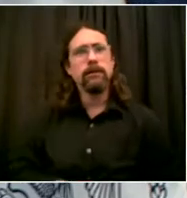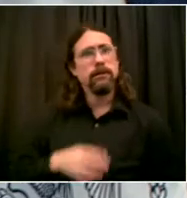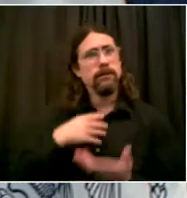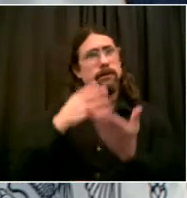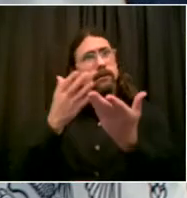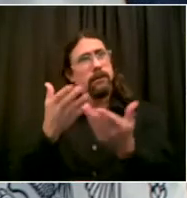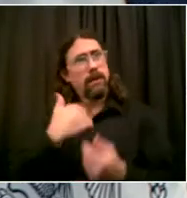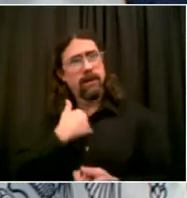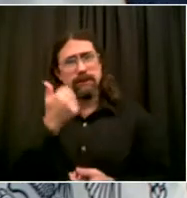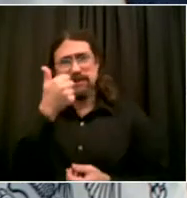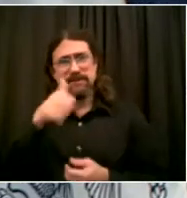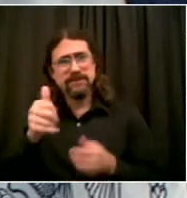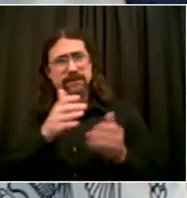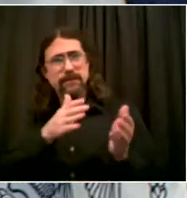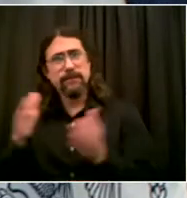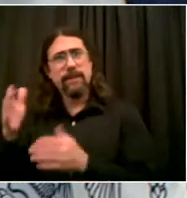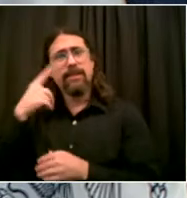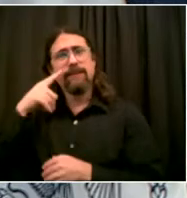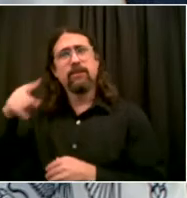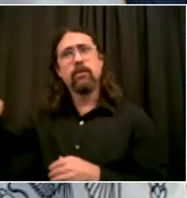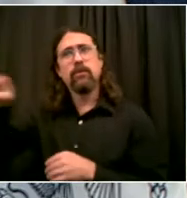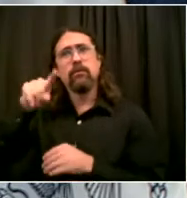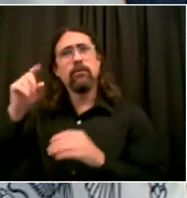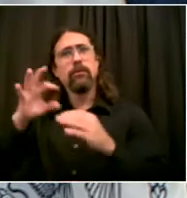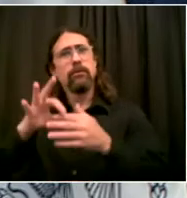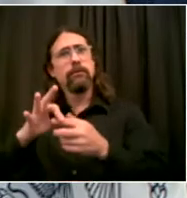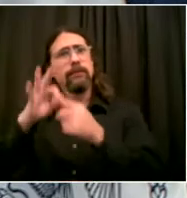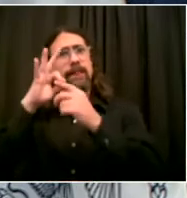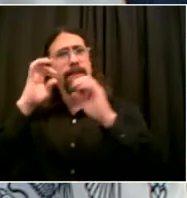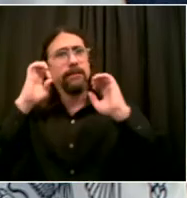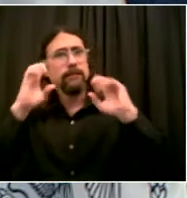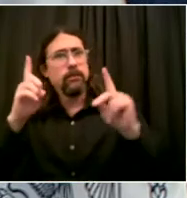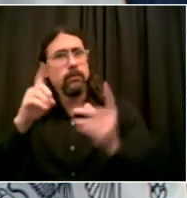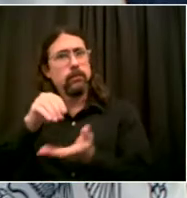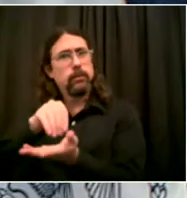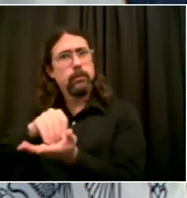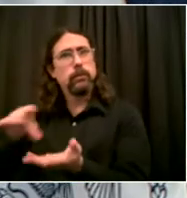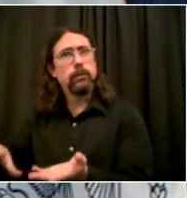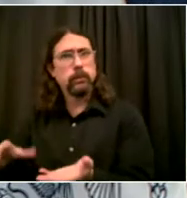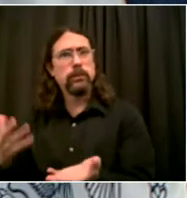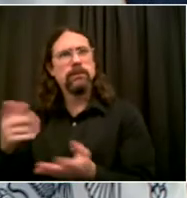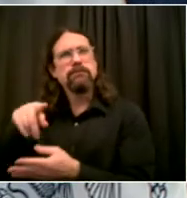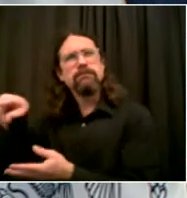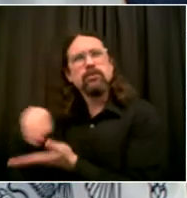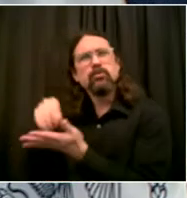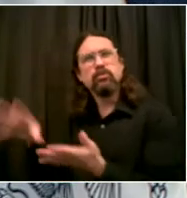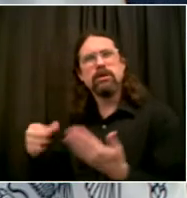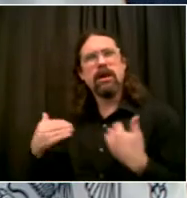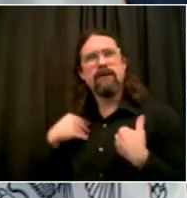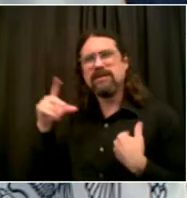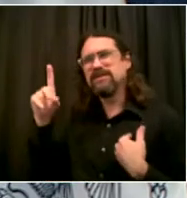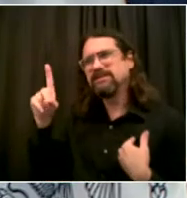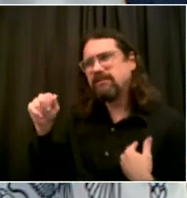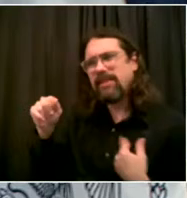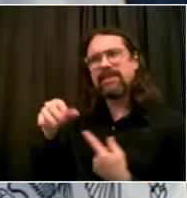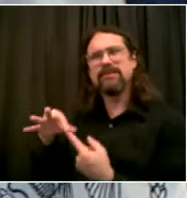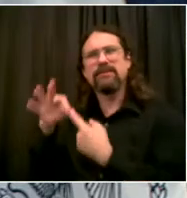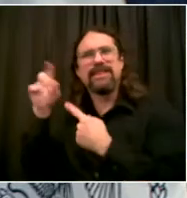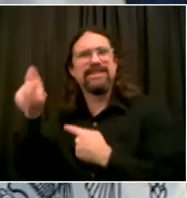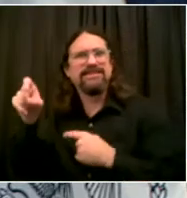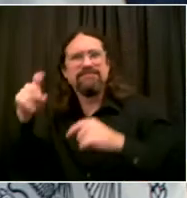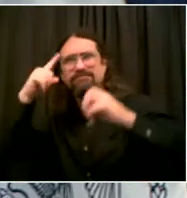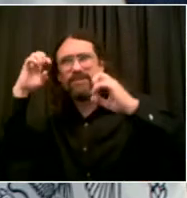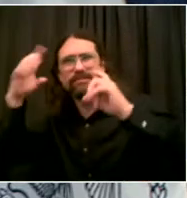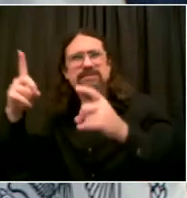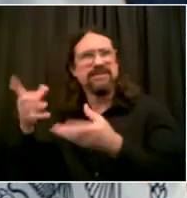question. When we opened our public schools, the first thing we did was focus on our school programs for special